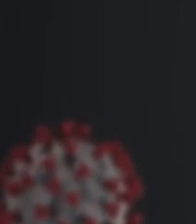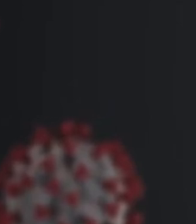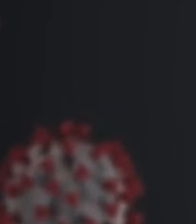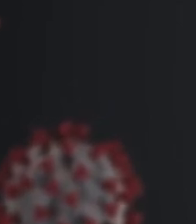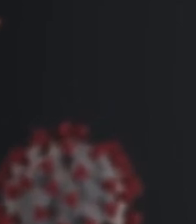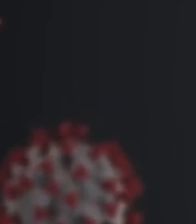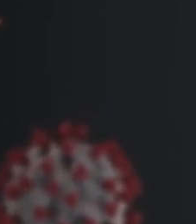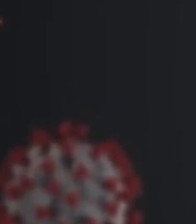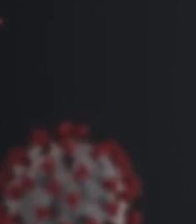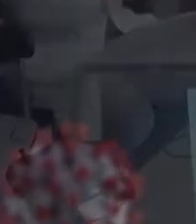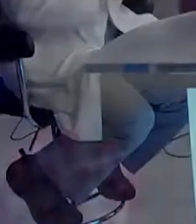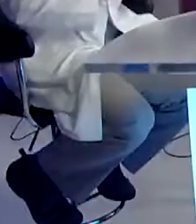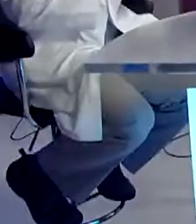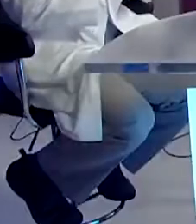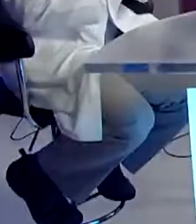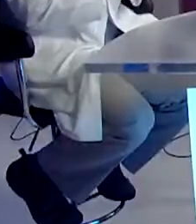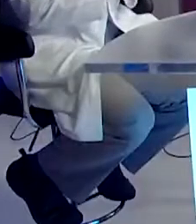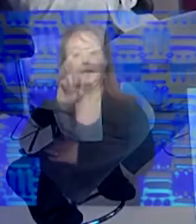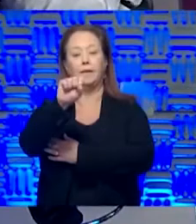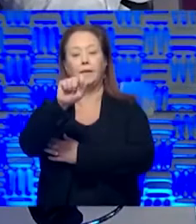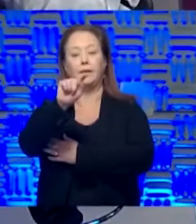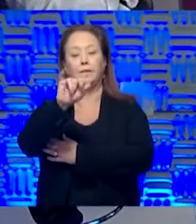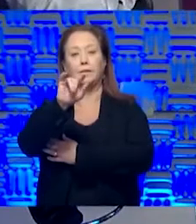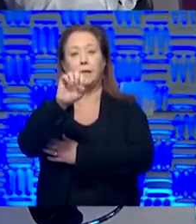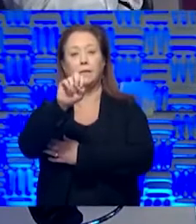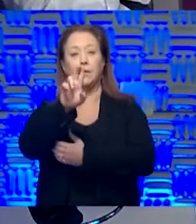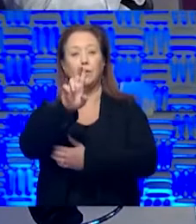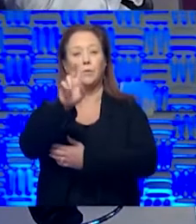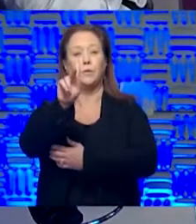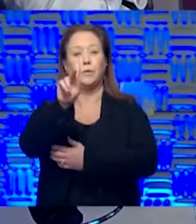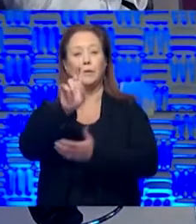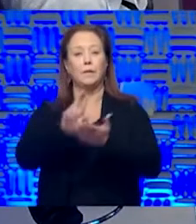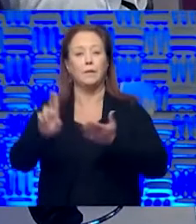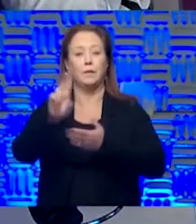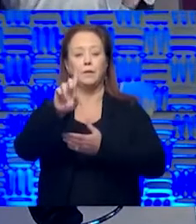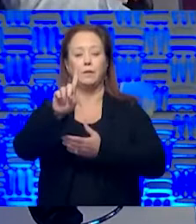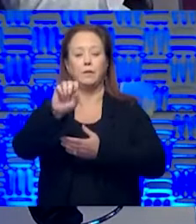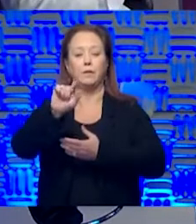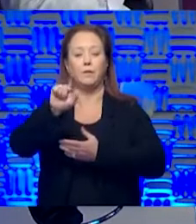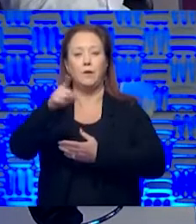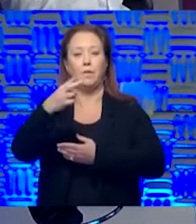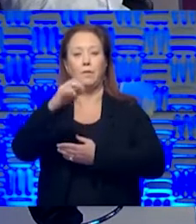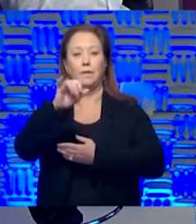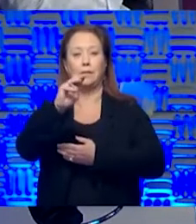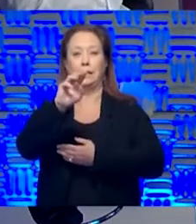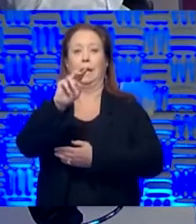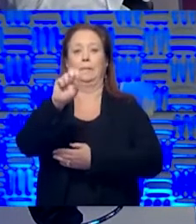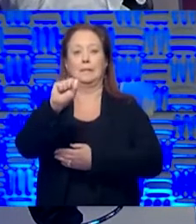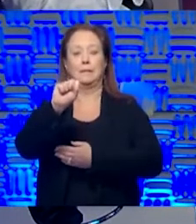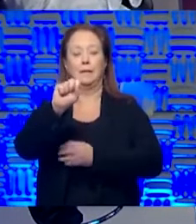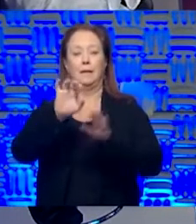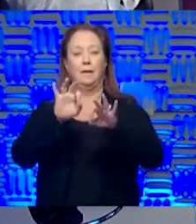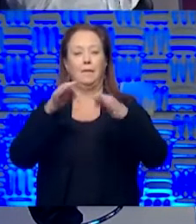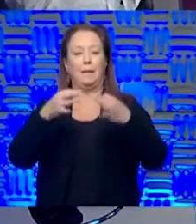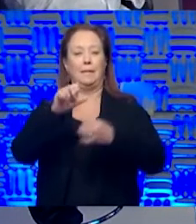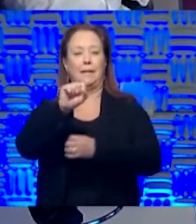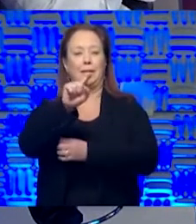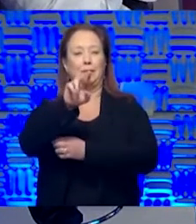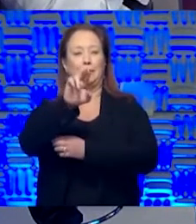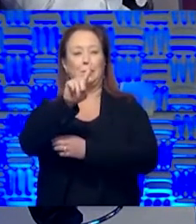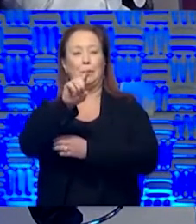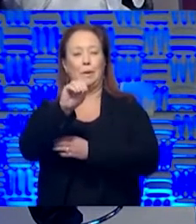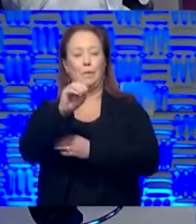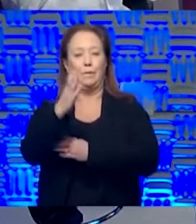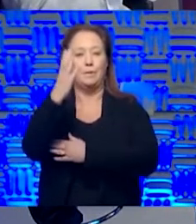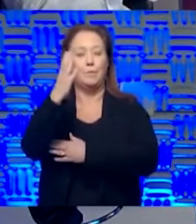Good morning. Steve Stites here at the University of Kansas Health System in the Dolph Simons Family Studio and